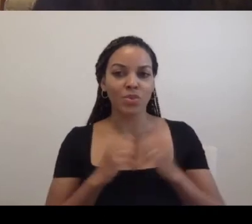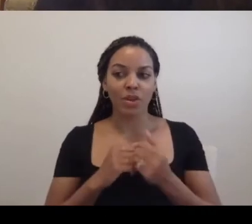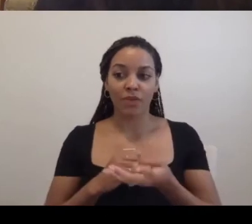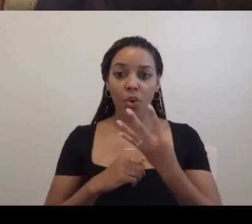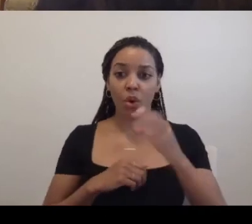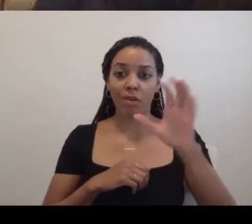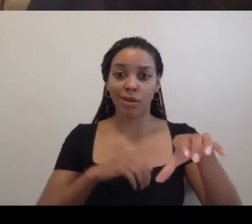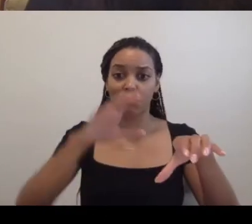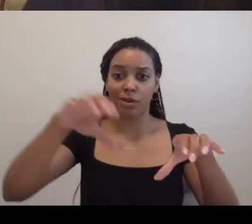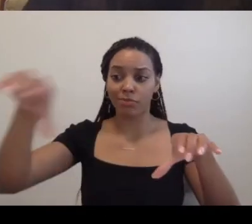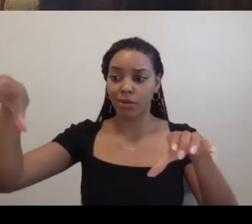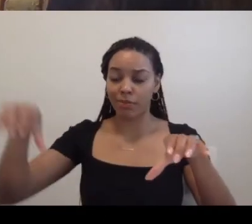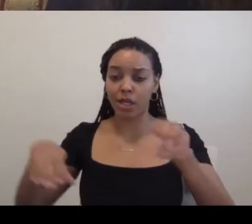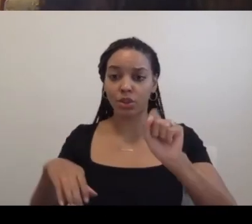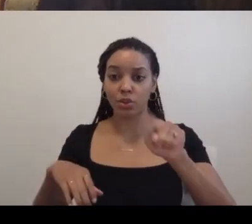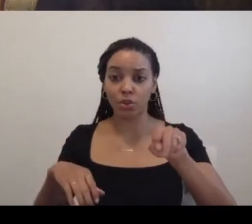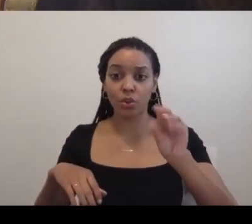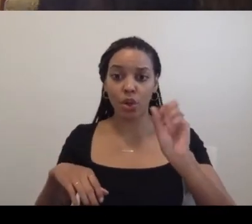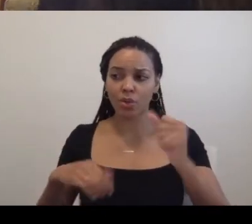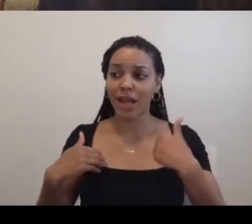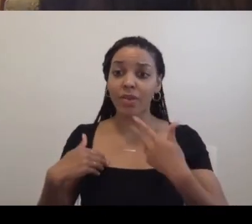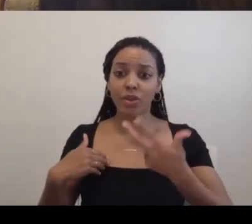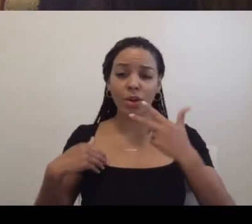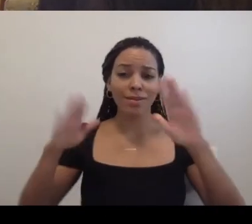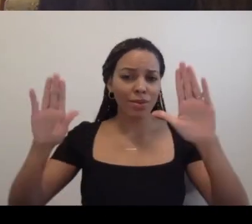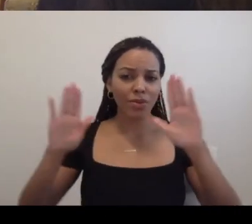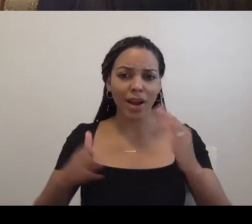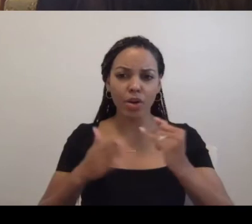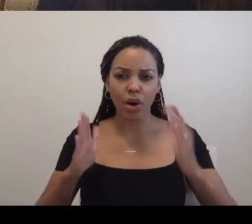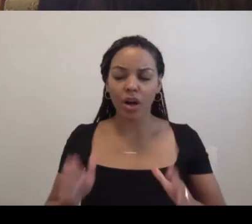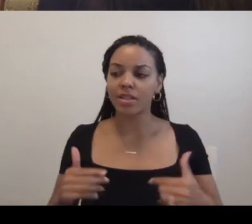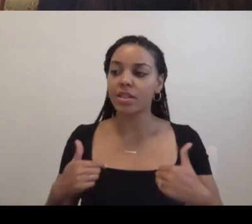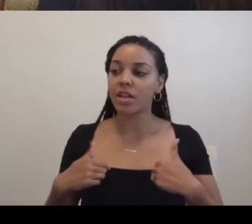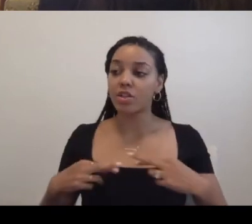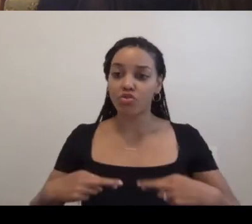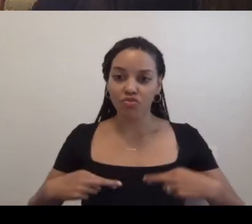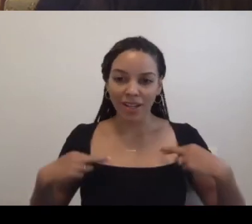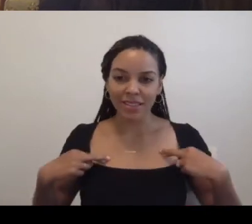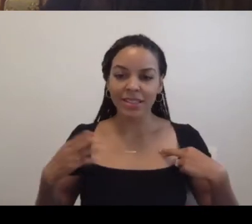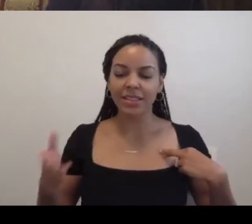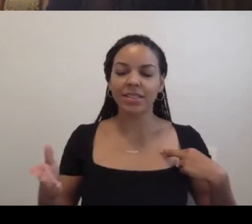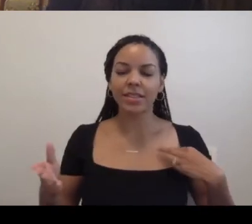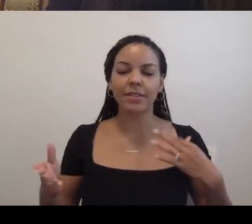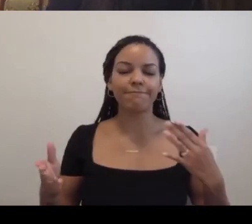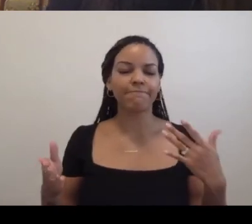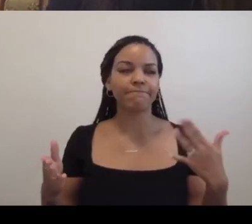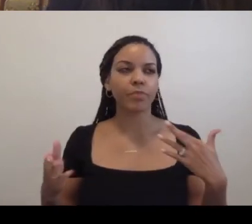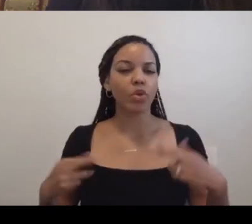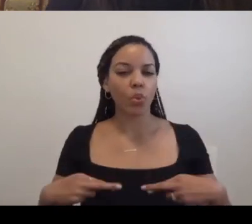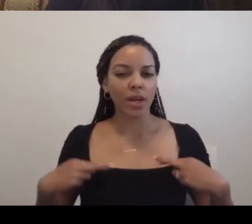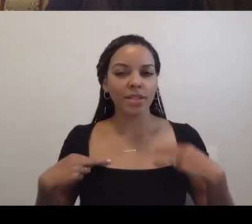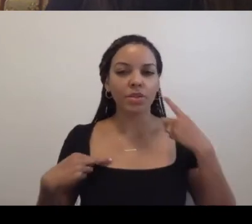with three amazing artists, because it was a residency for